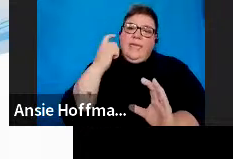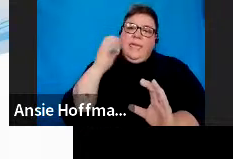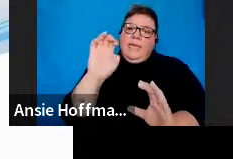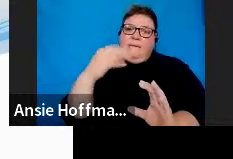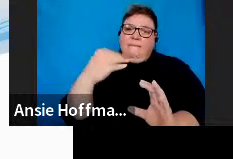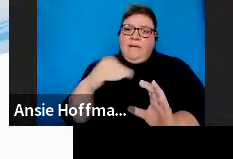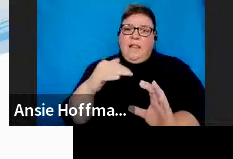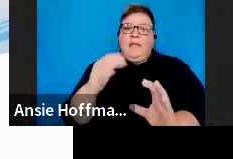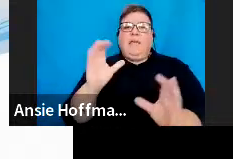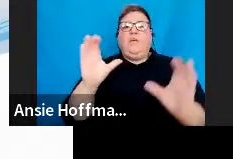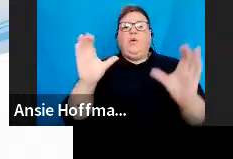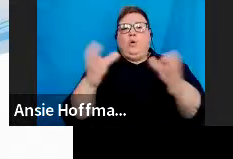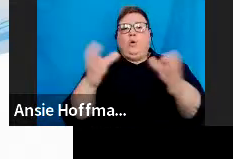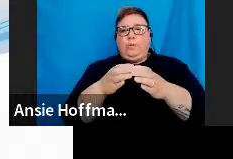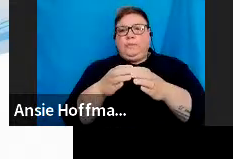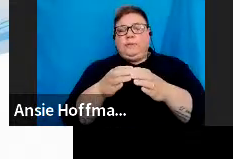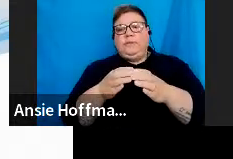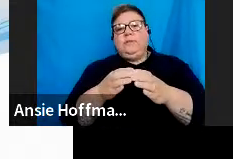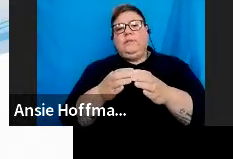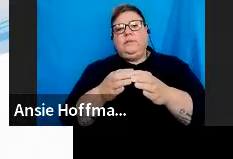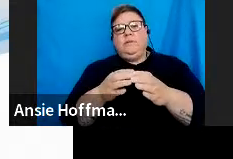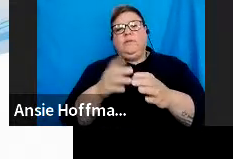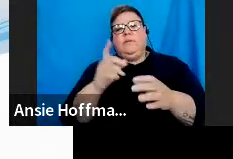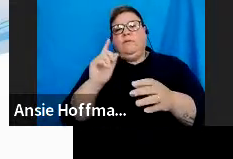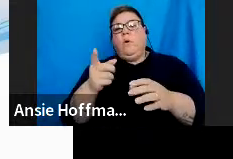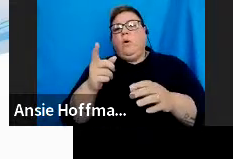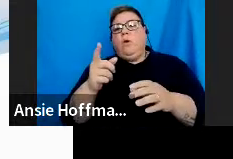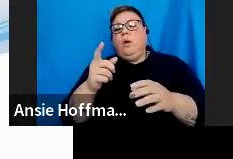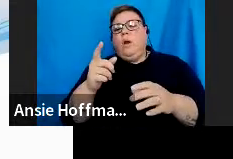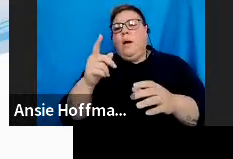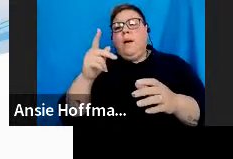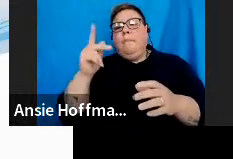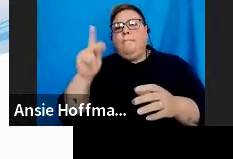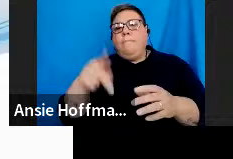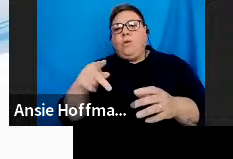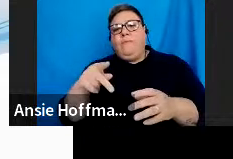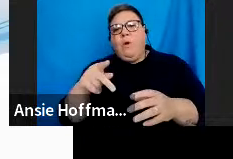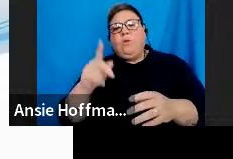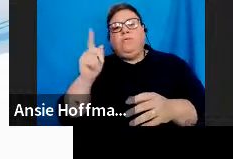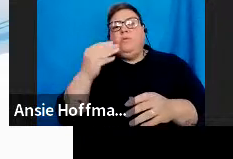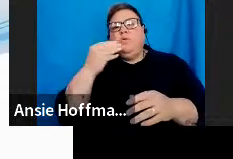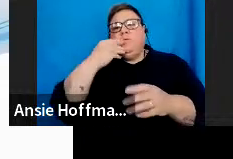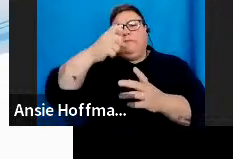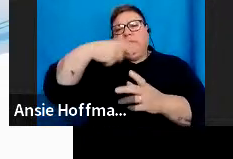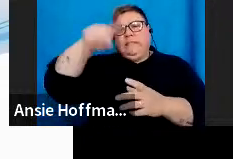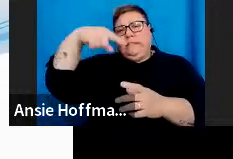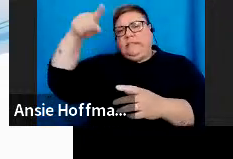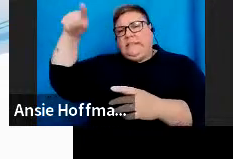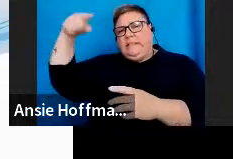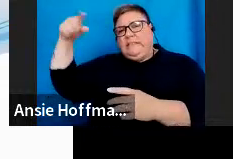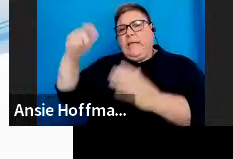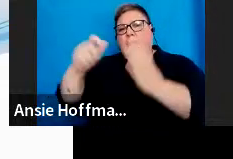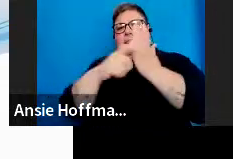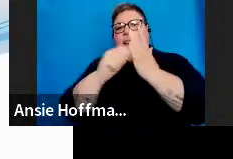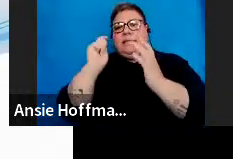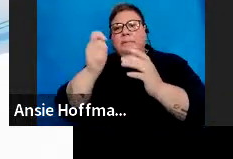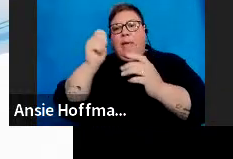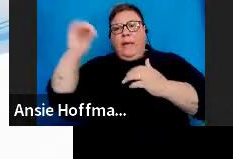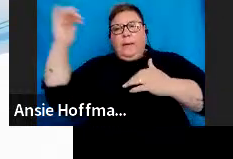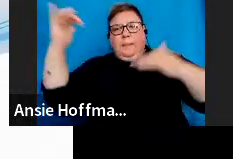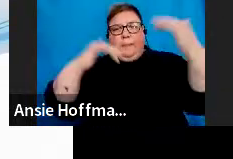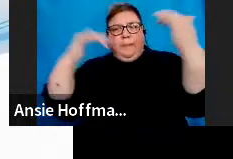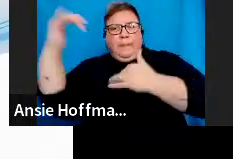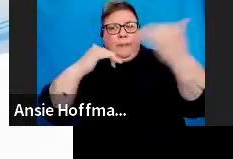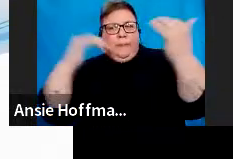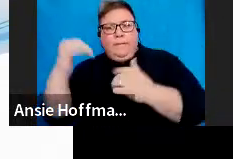So, this is particularly for portfolios that have got multiple taxpayers as well as multiple users. So, you